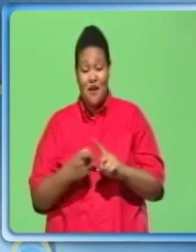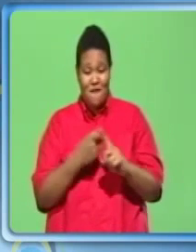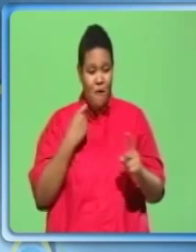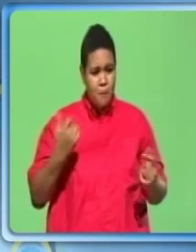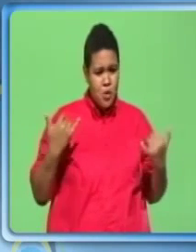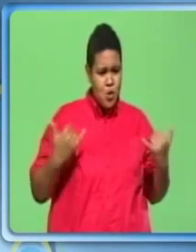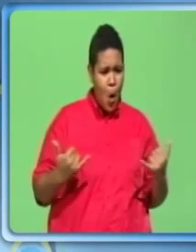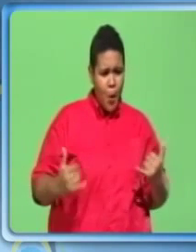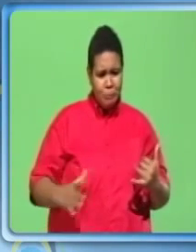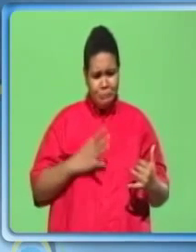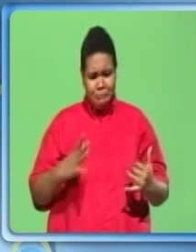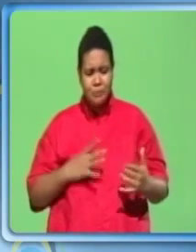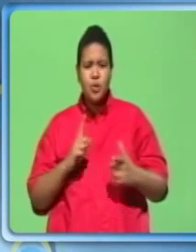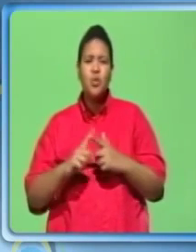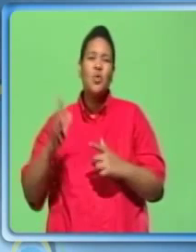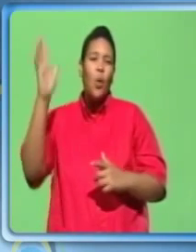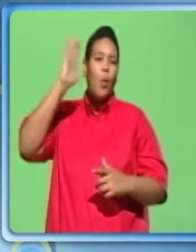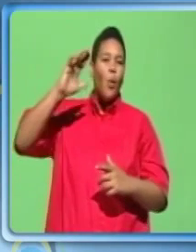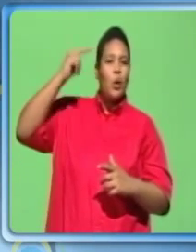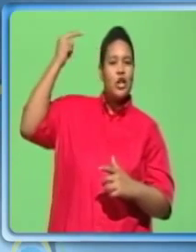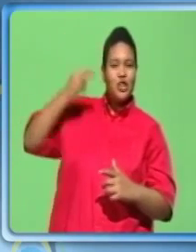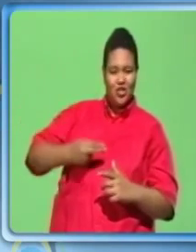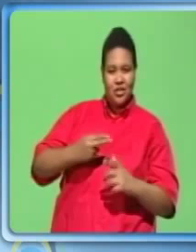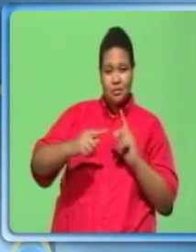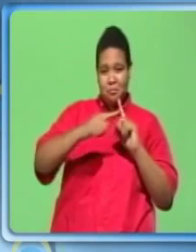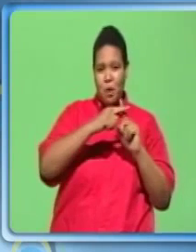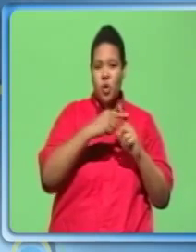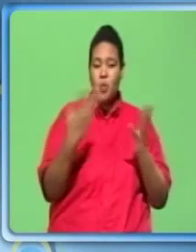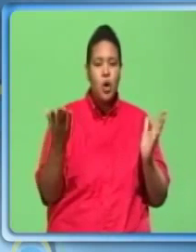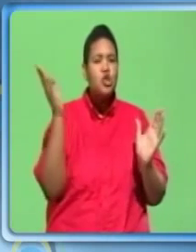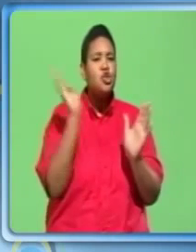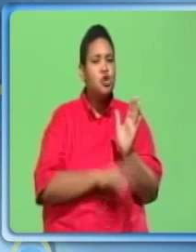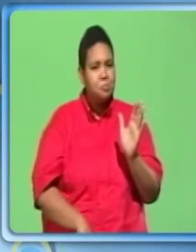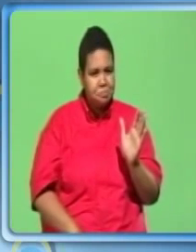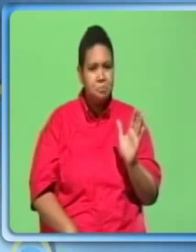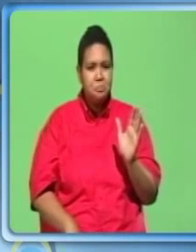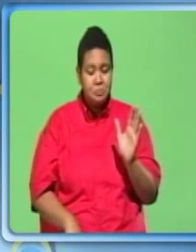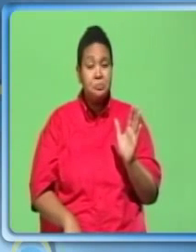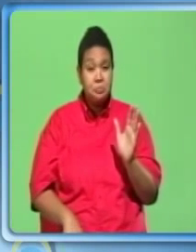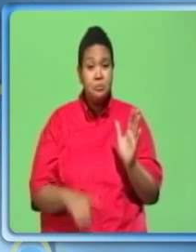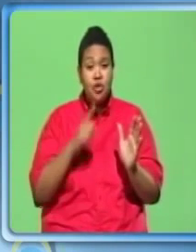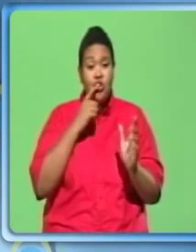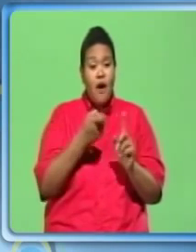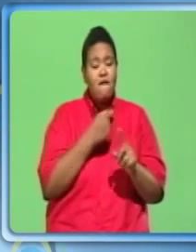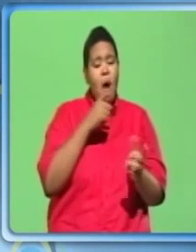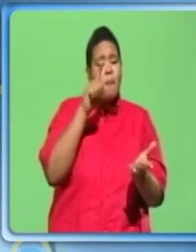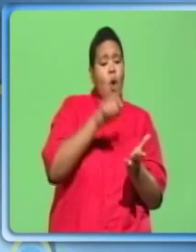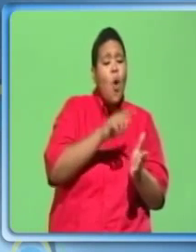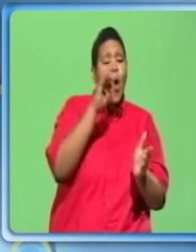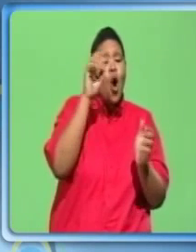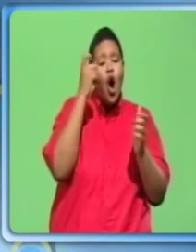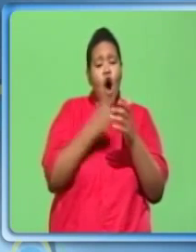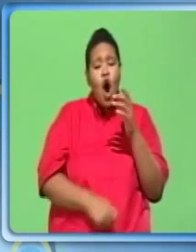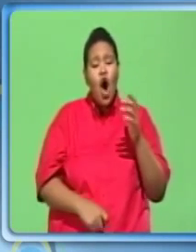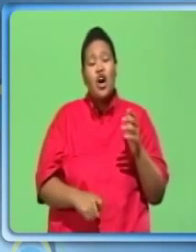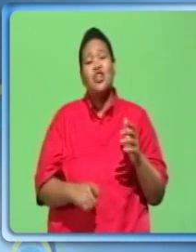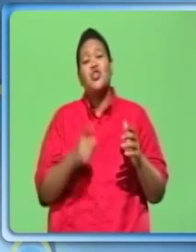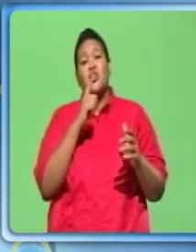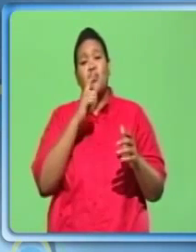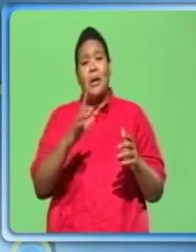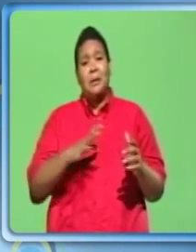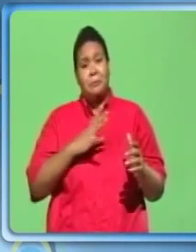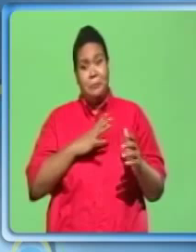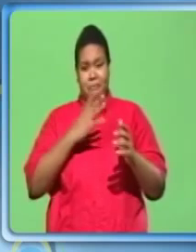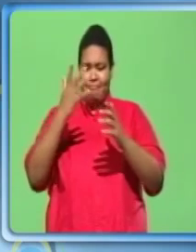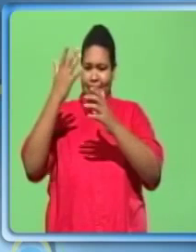to historic. Advantages, inexpensive, ranges from low cost three tab shingle to architectural